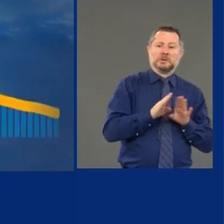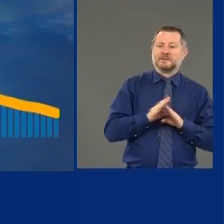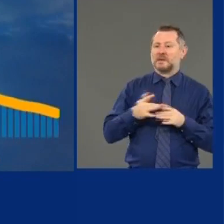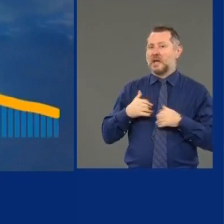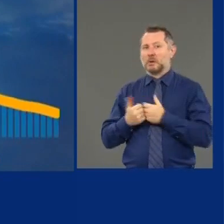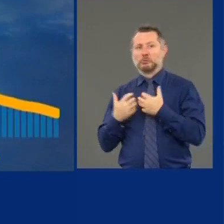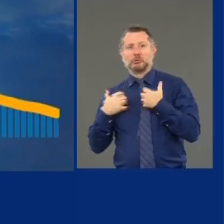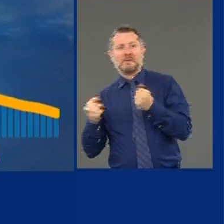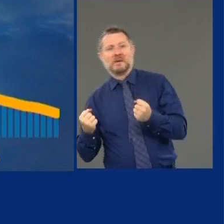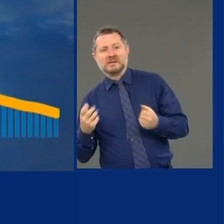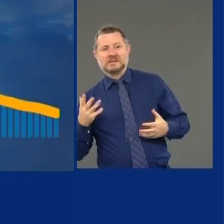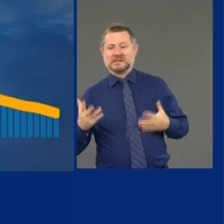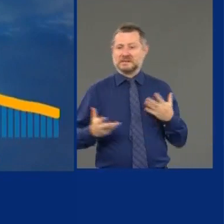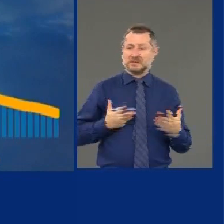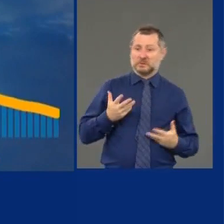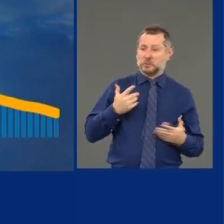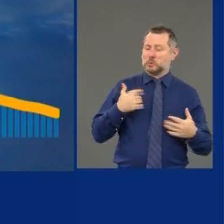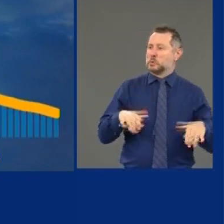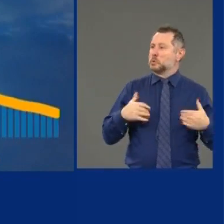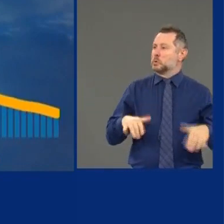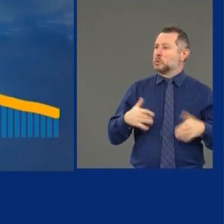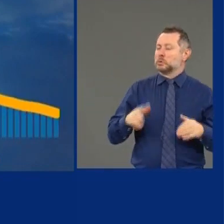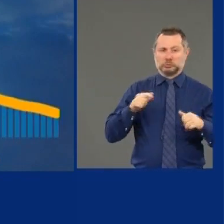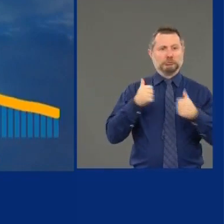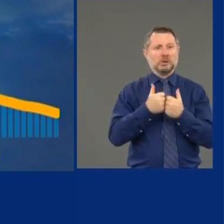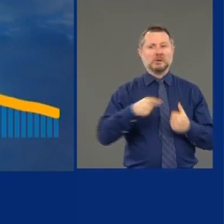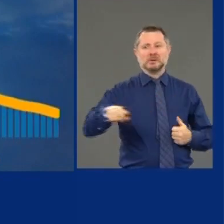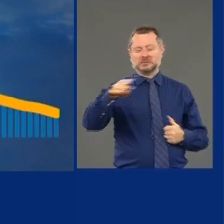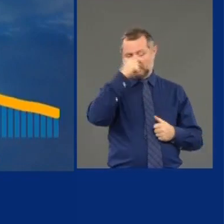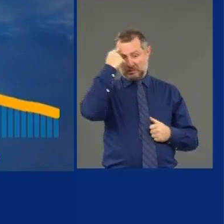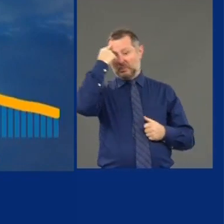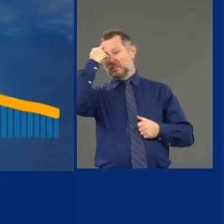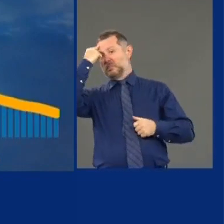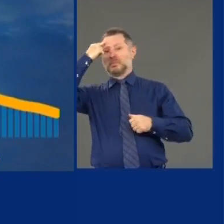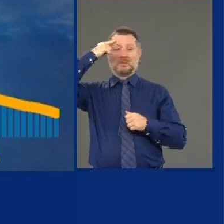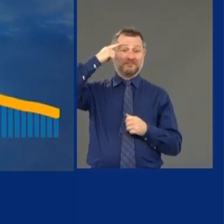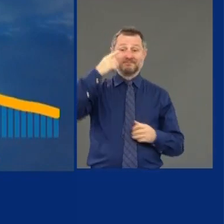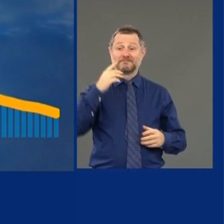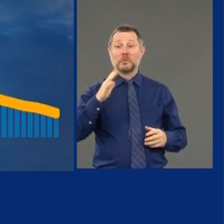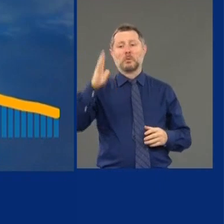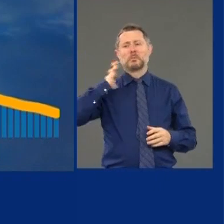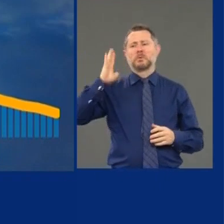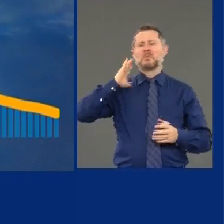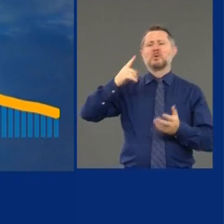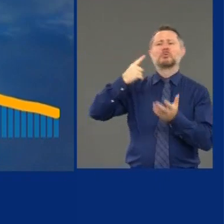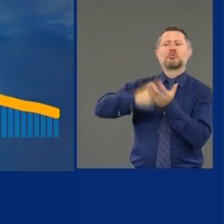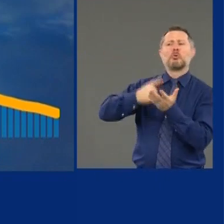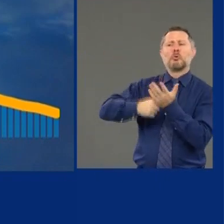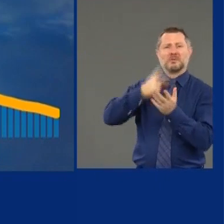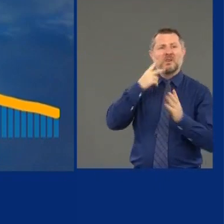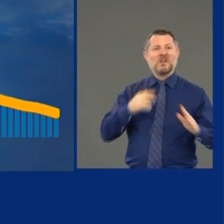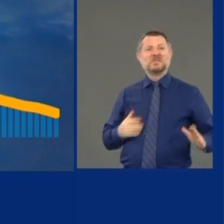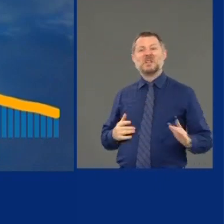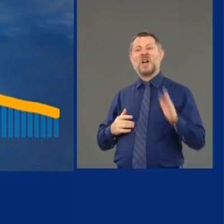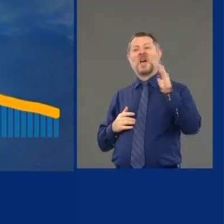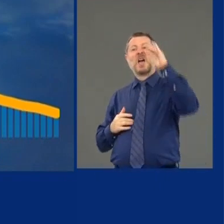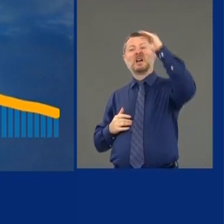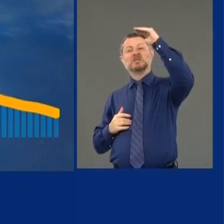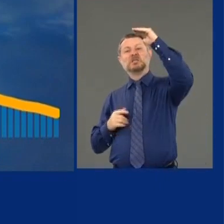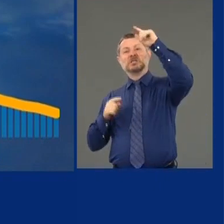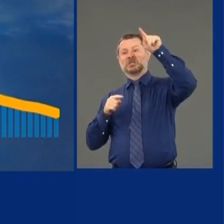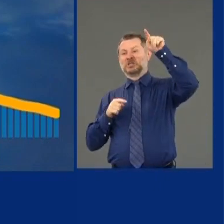challenged us to the core. When we were talking about a curve, I never saw a curve. I saw a mountain.